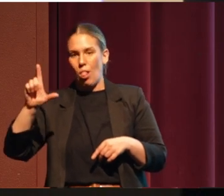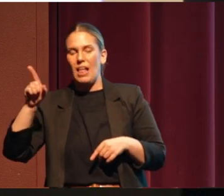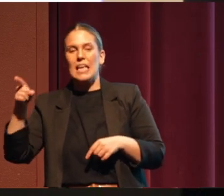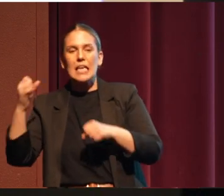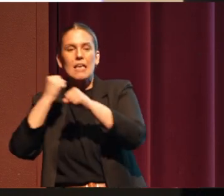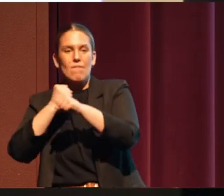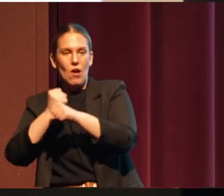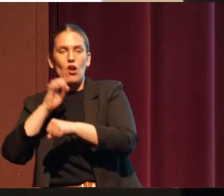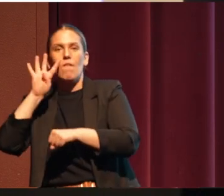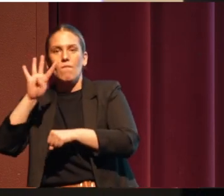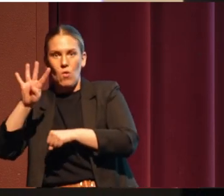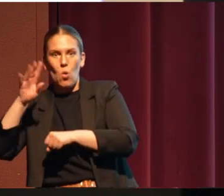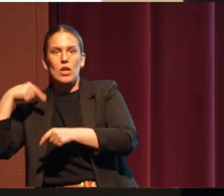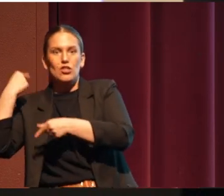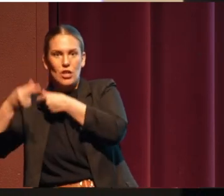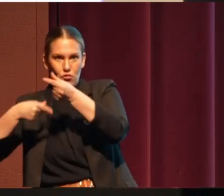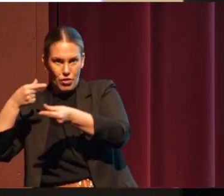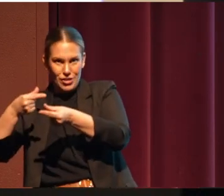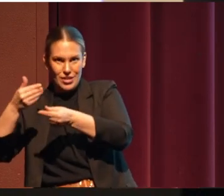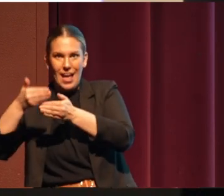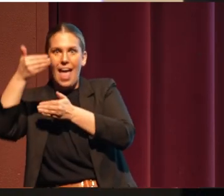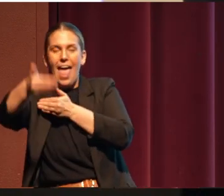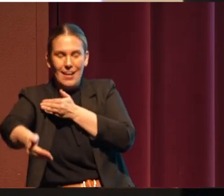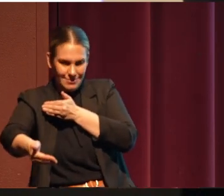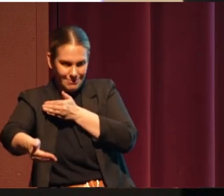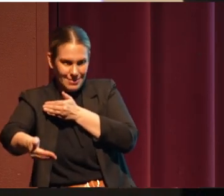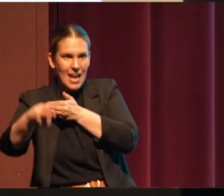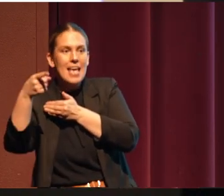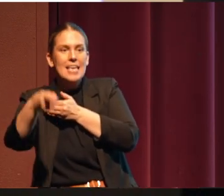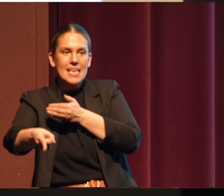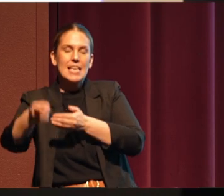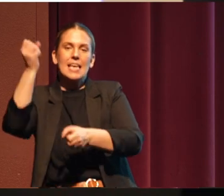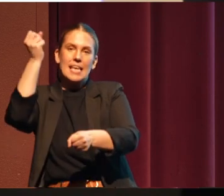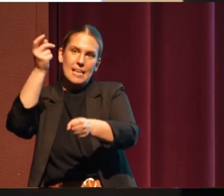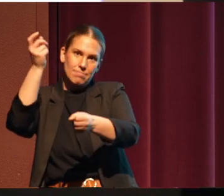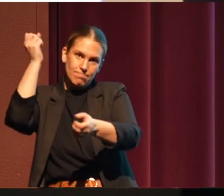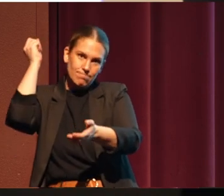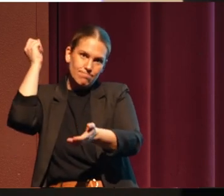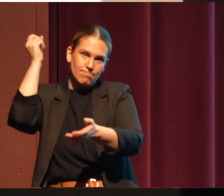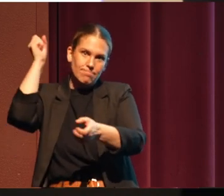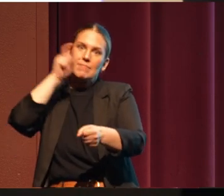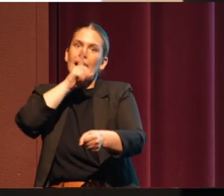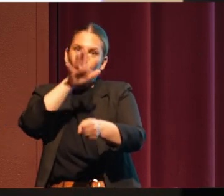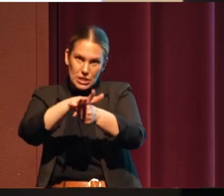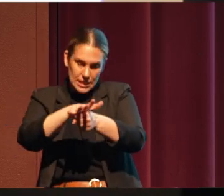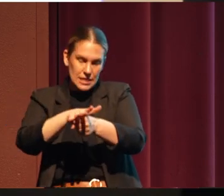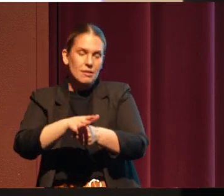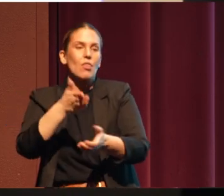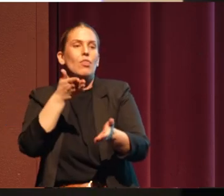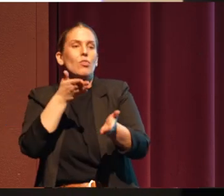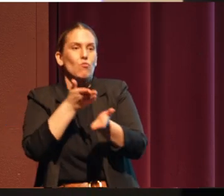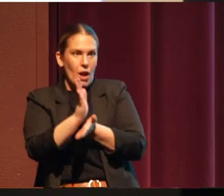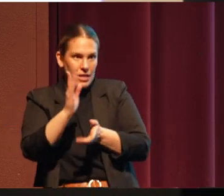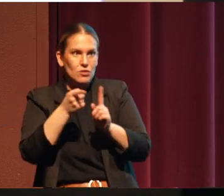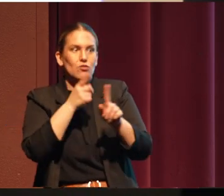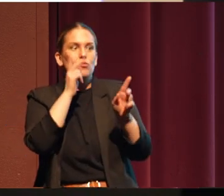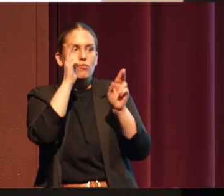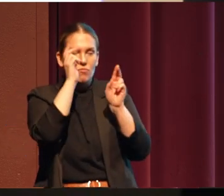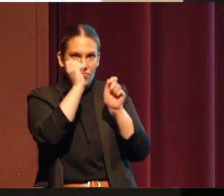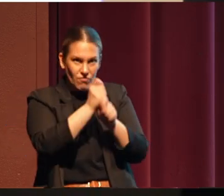And he guaranteed fishing and running rights for his great-grandson because he thought